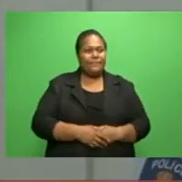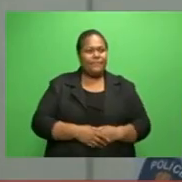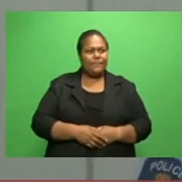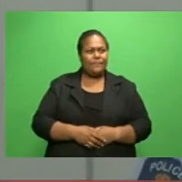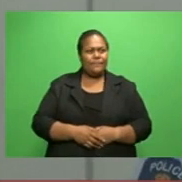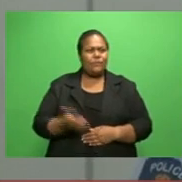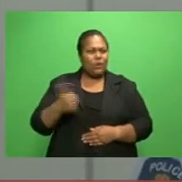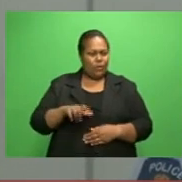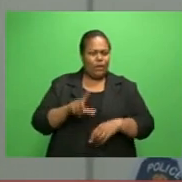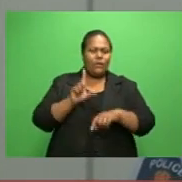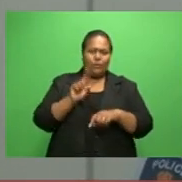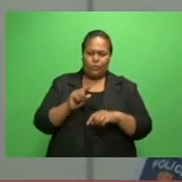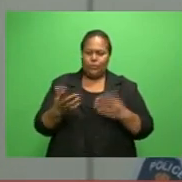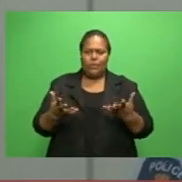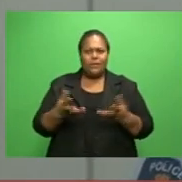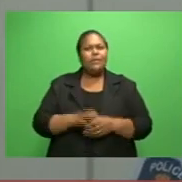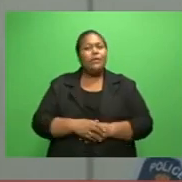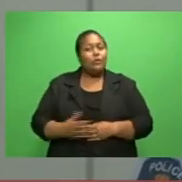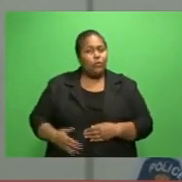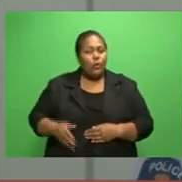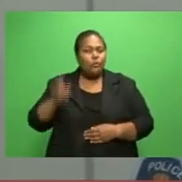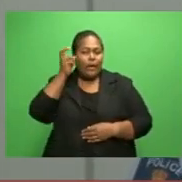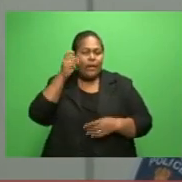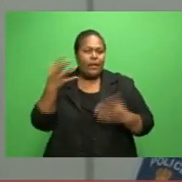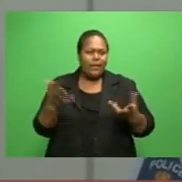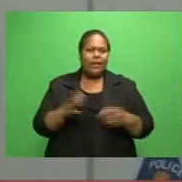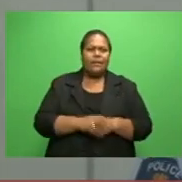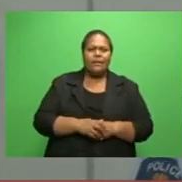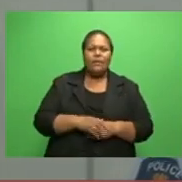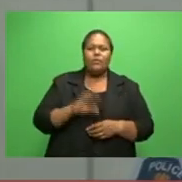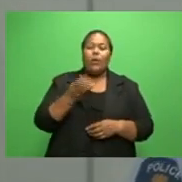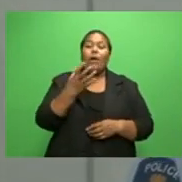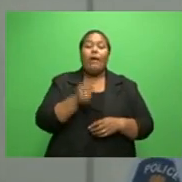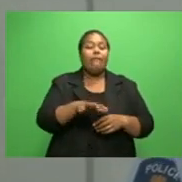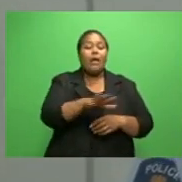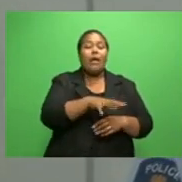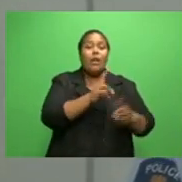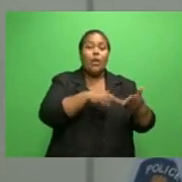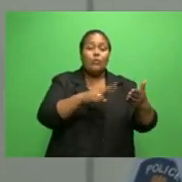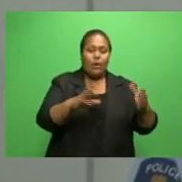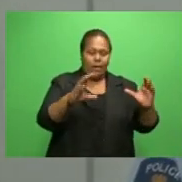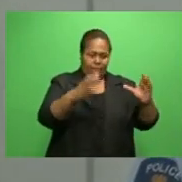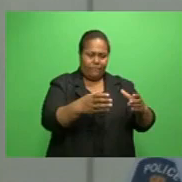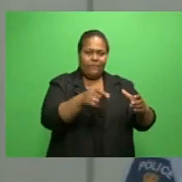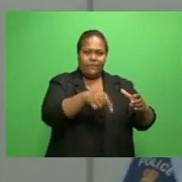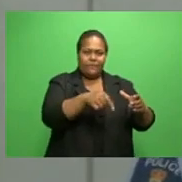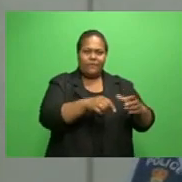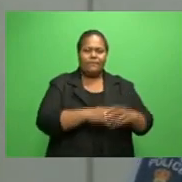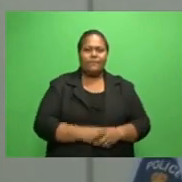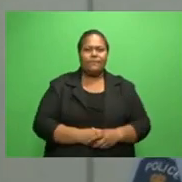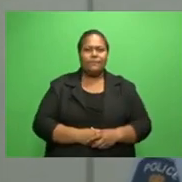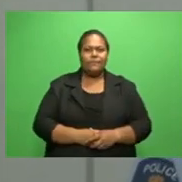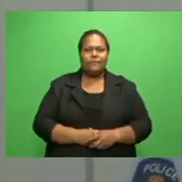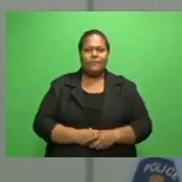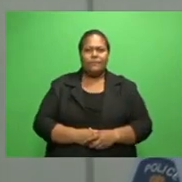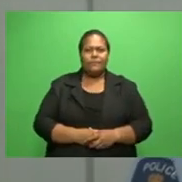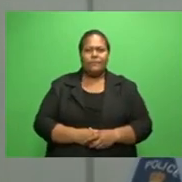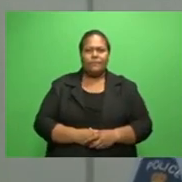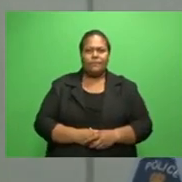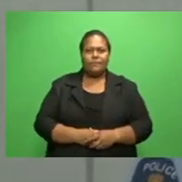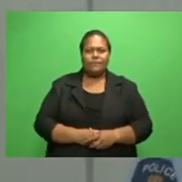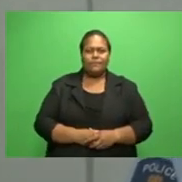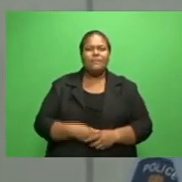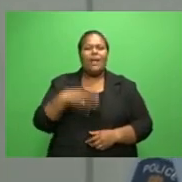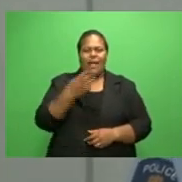dog canal in there. And right now, as we speak, Raralevo, we have a small dog canal that is there that has been ridden and we have a K-9